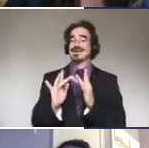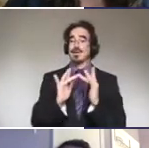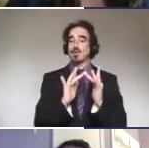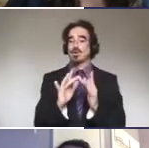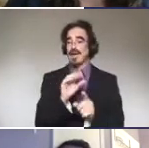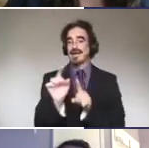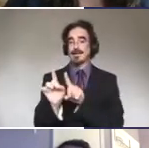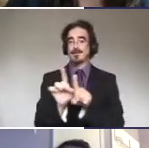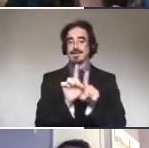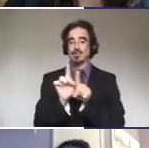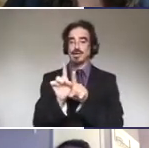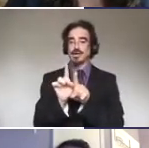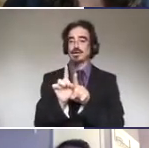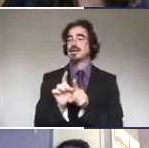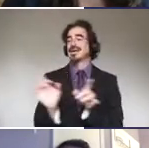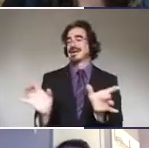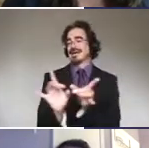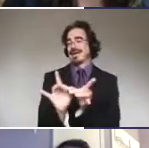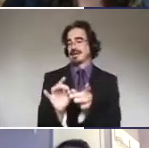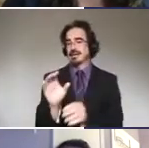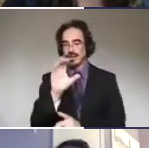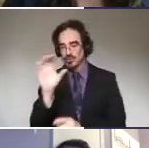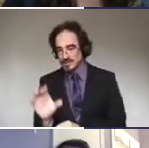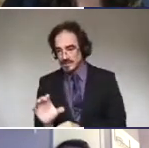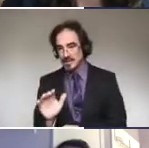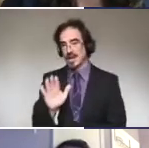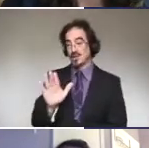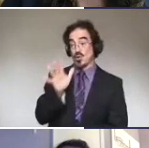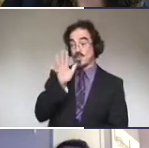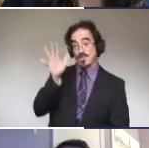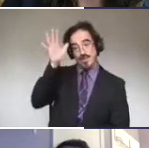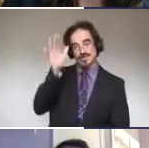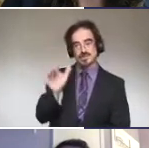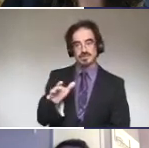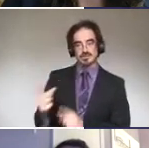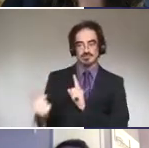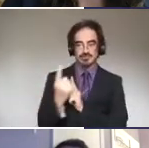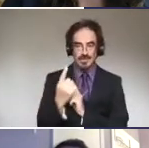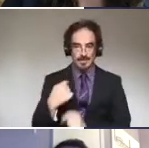uh, connecting people for mentoring like Christina and her parents found me. Um,